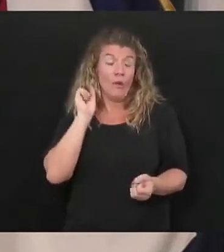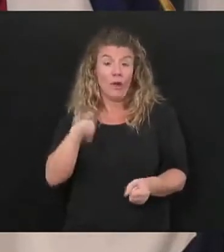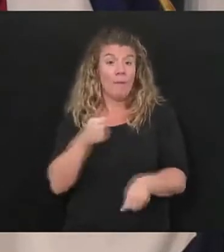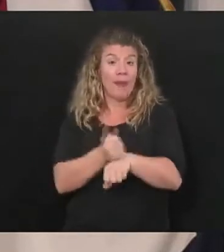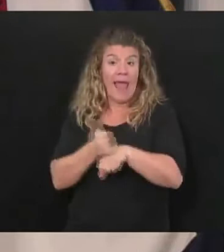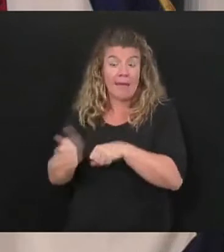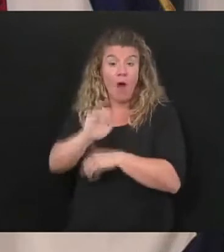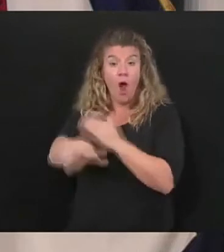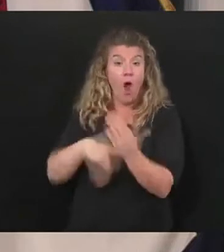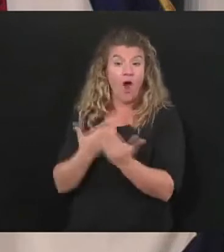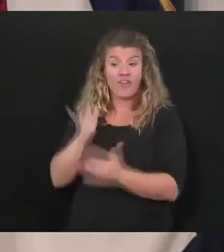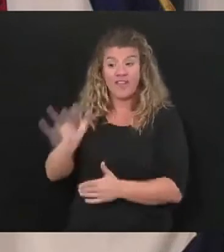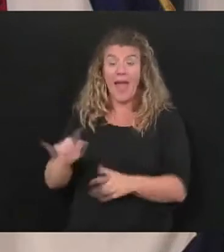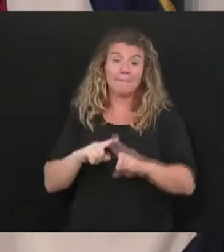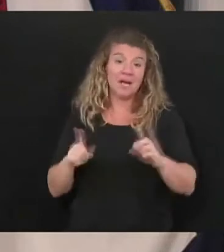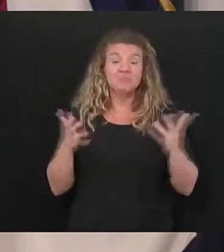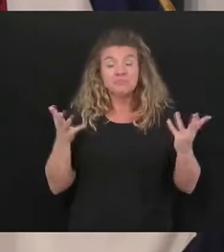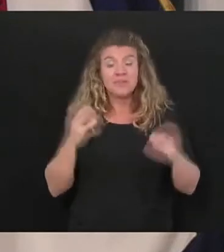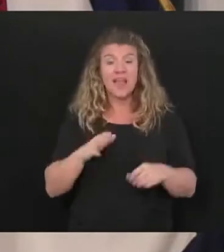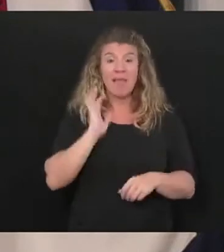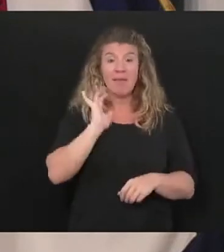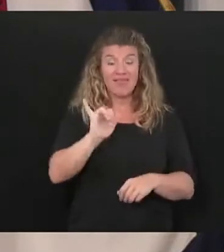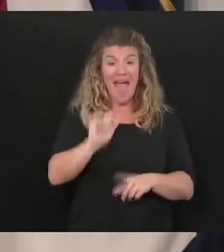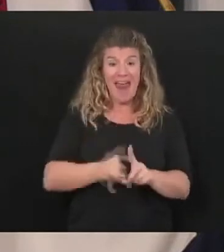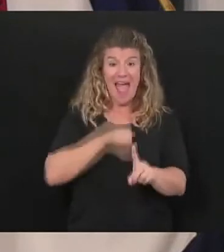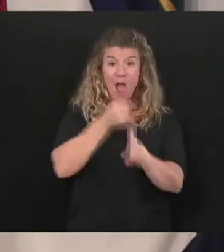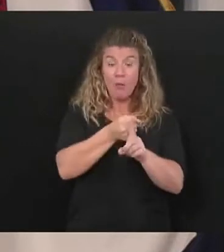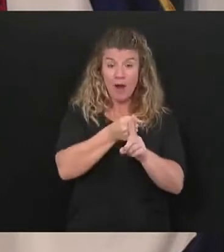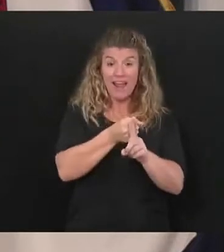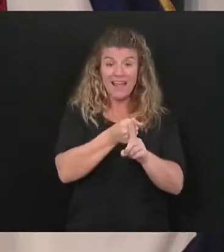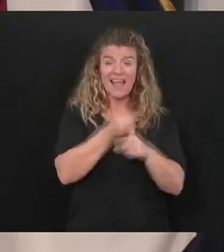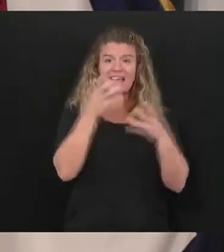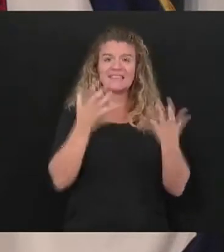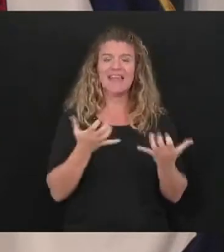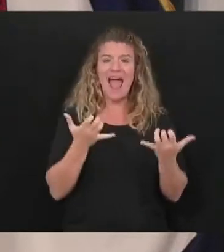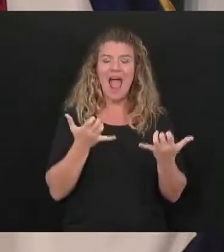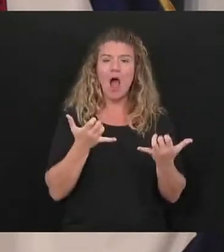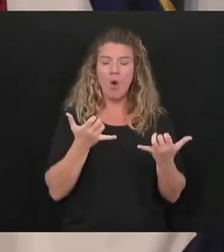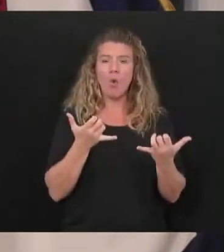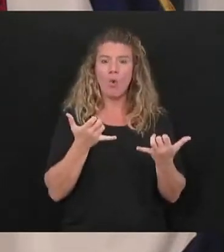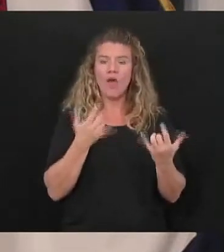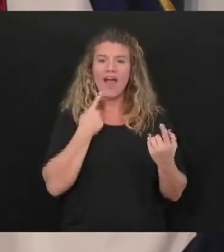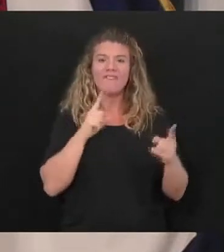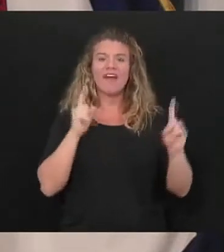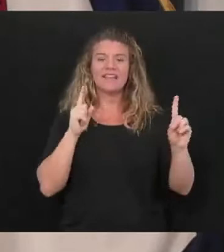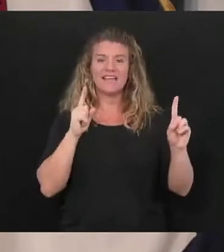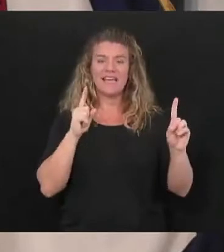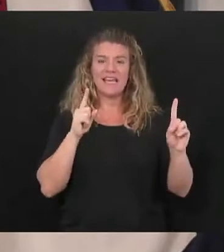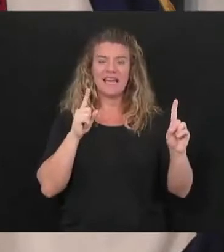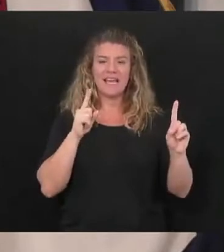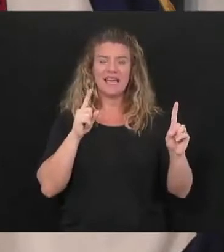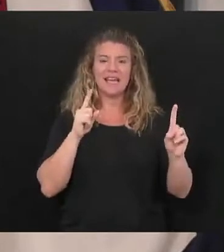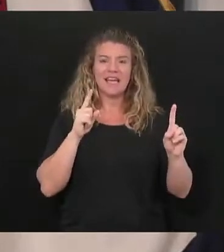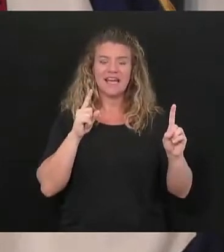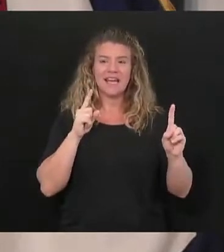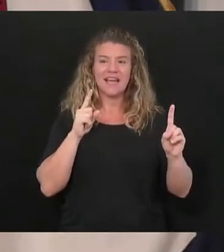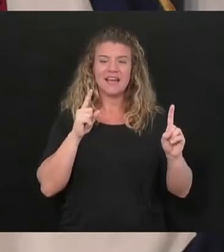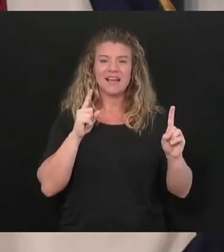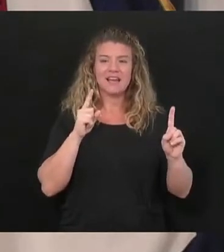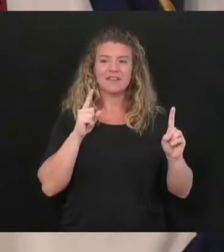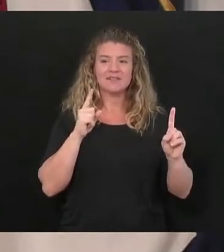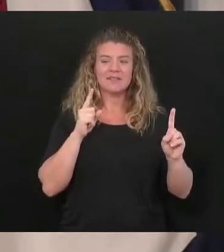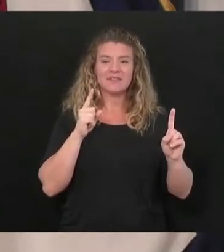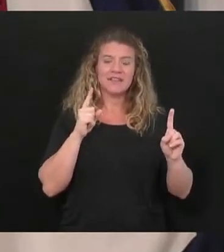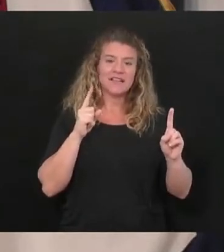But this outbreak is affecting now those of a couple of generations or a couple of